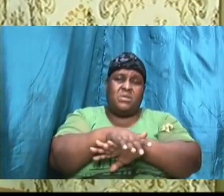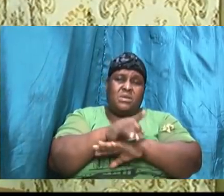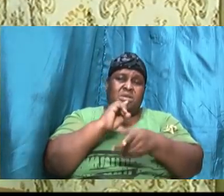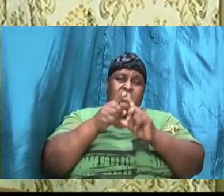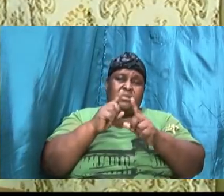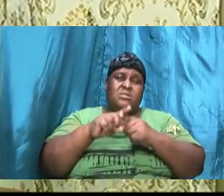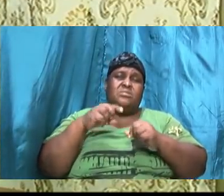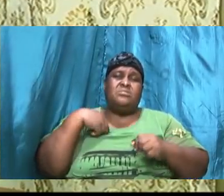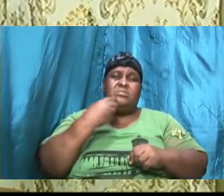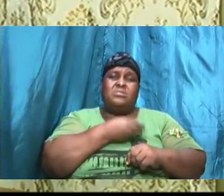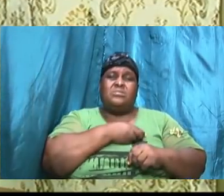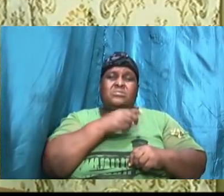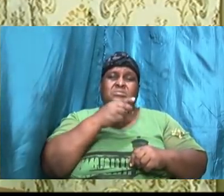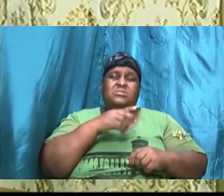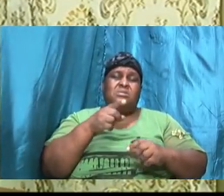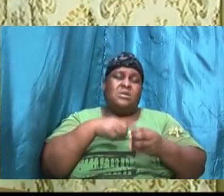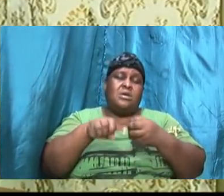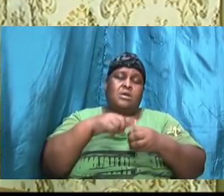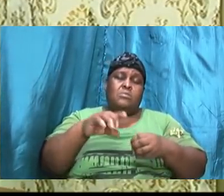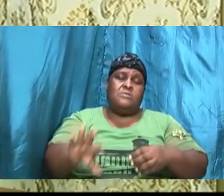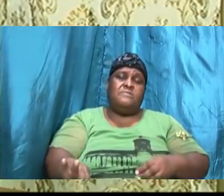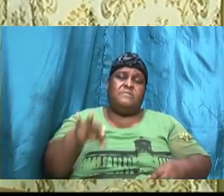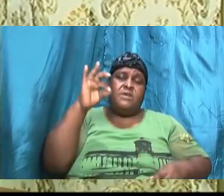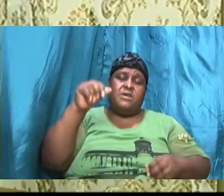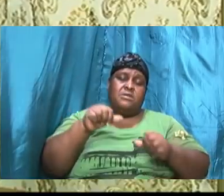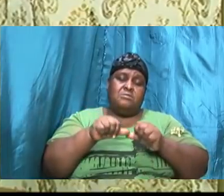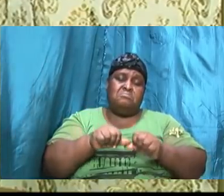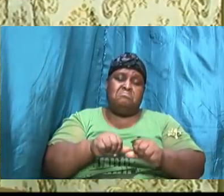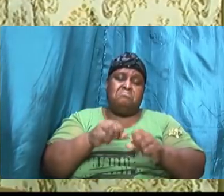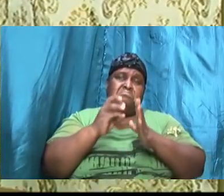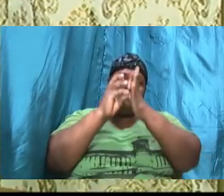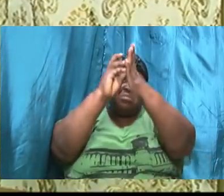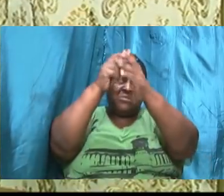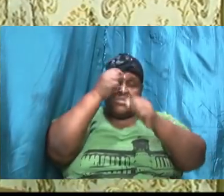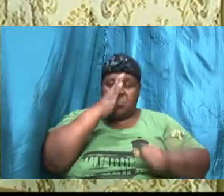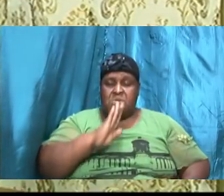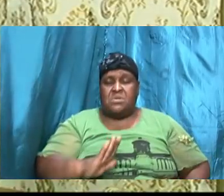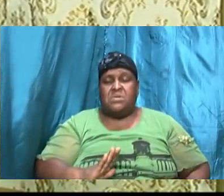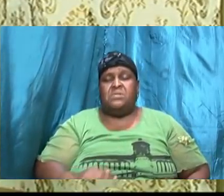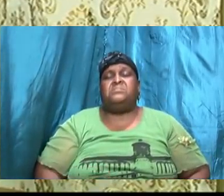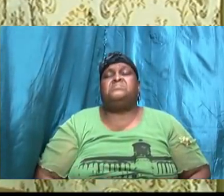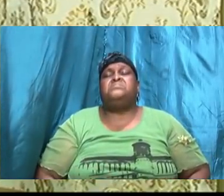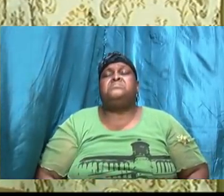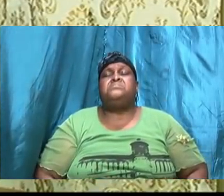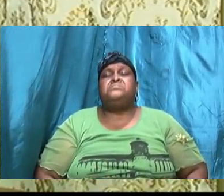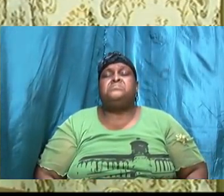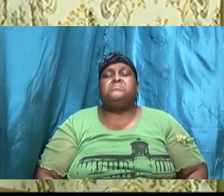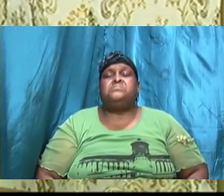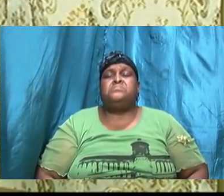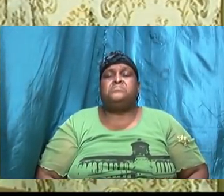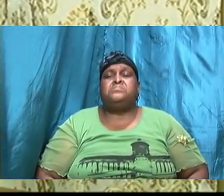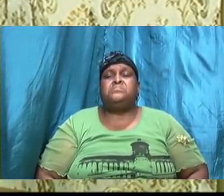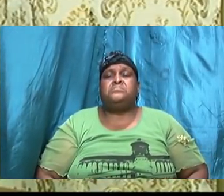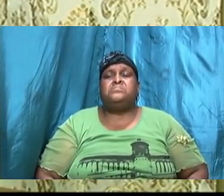about finding and abiding in the will of God.